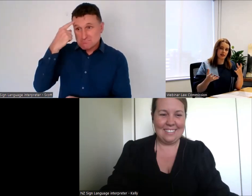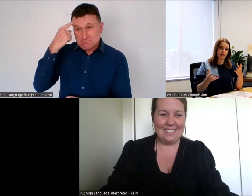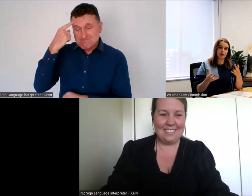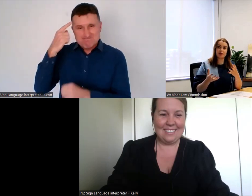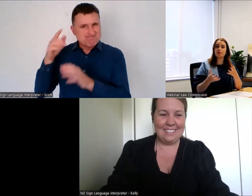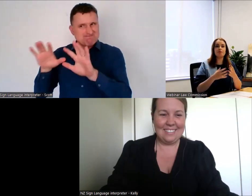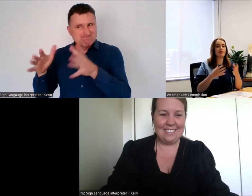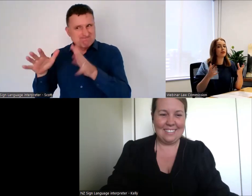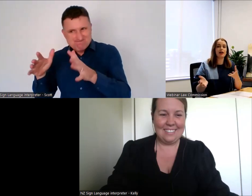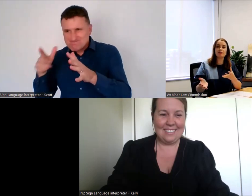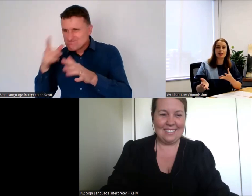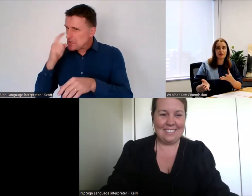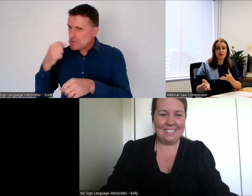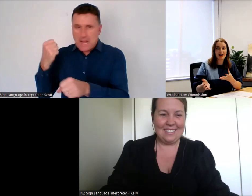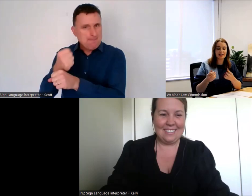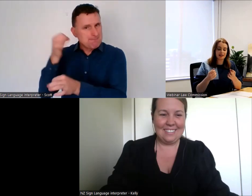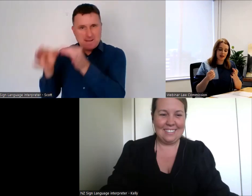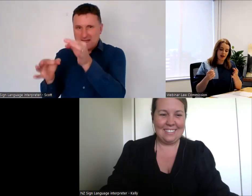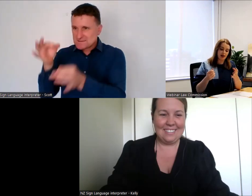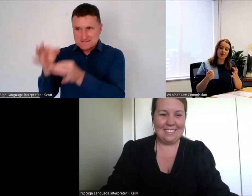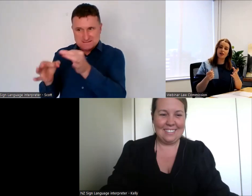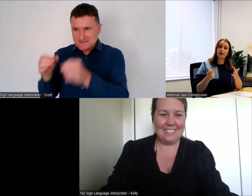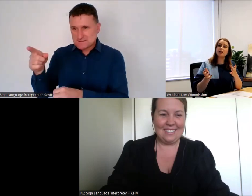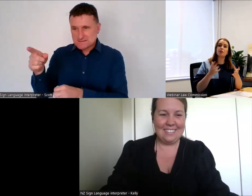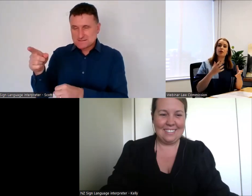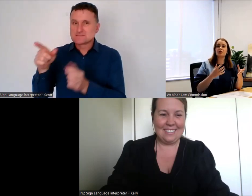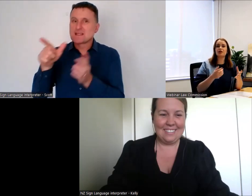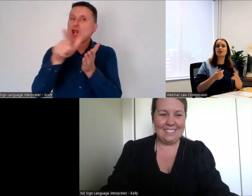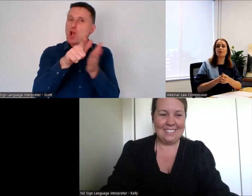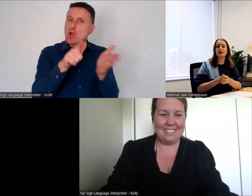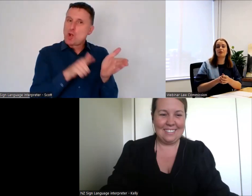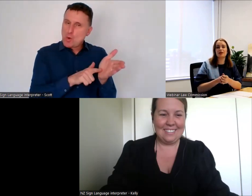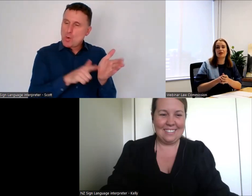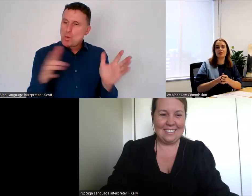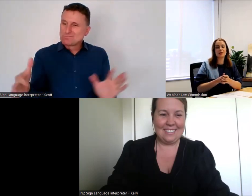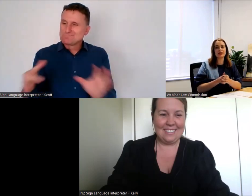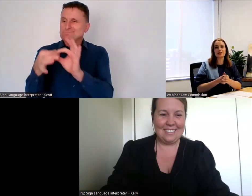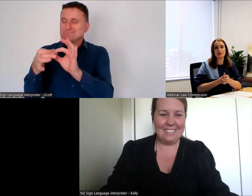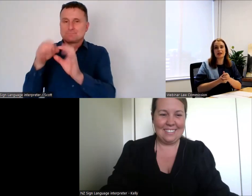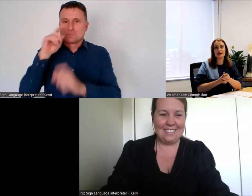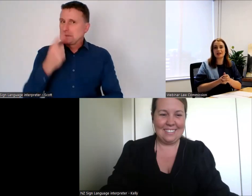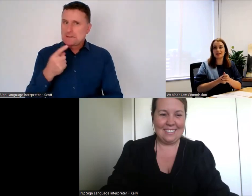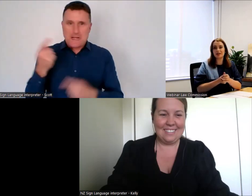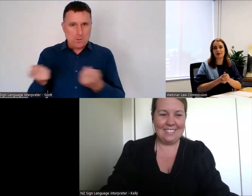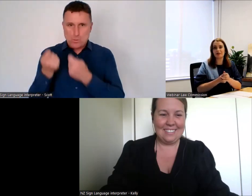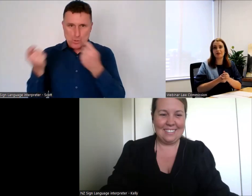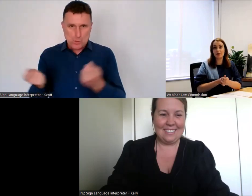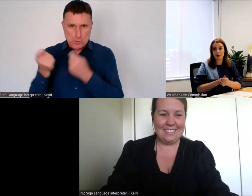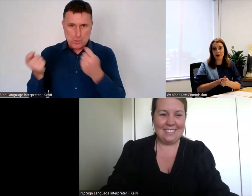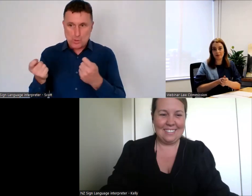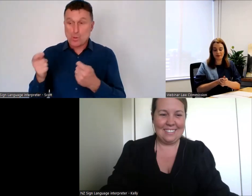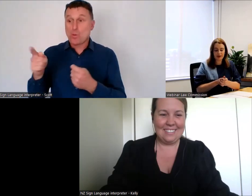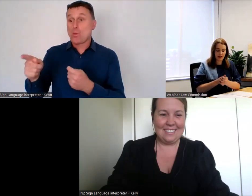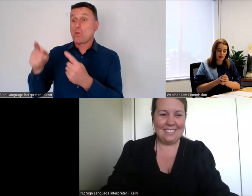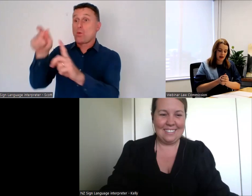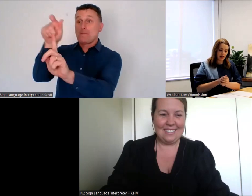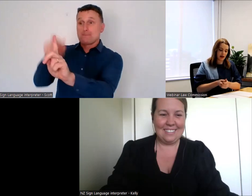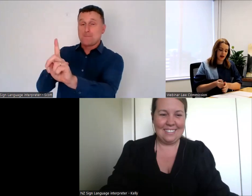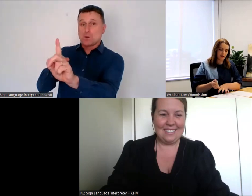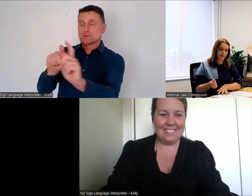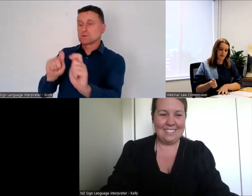their decision might not have legal effect. Another person might be appointed to make a decision for them.